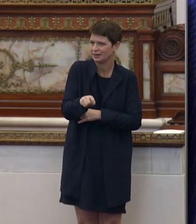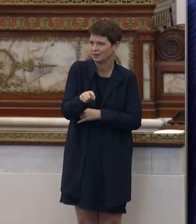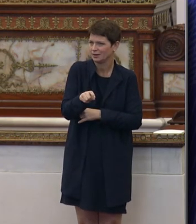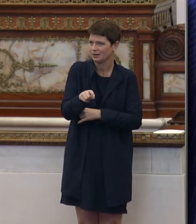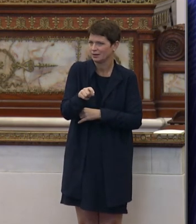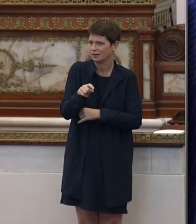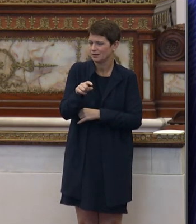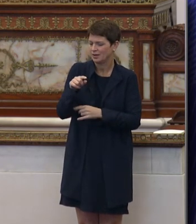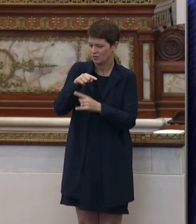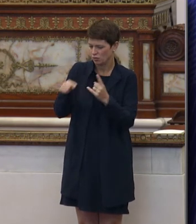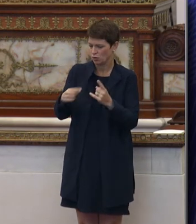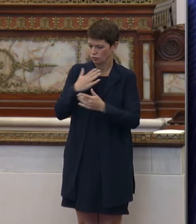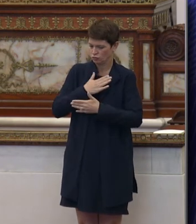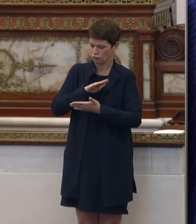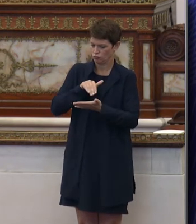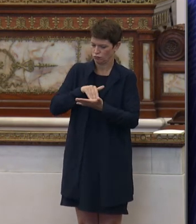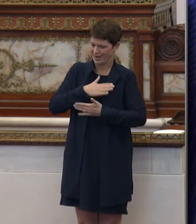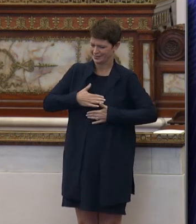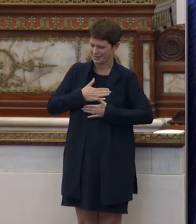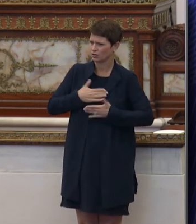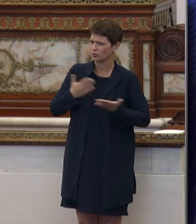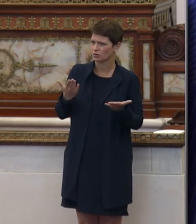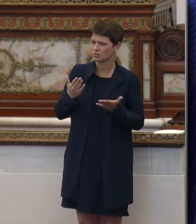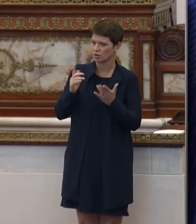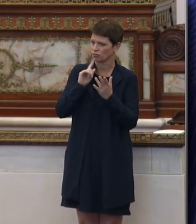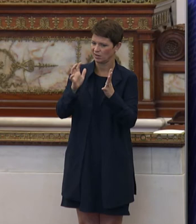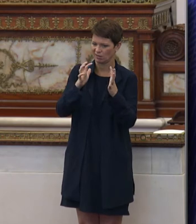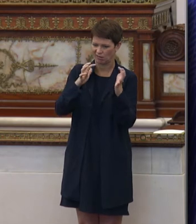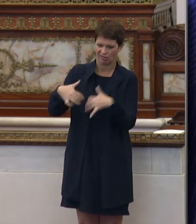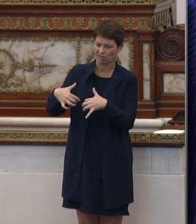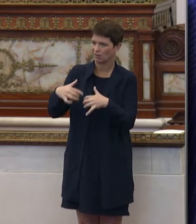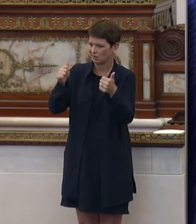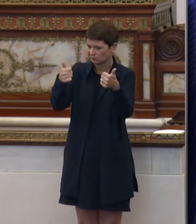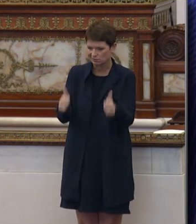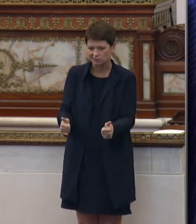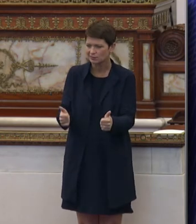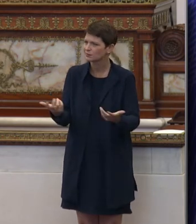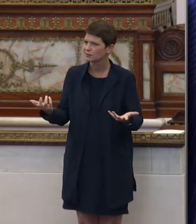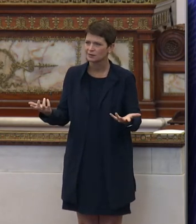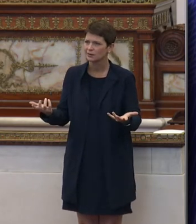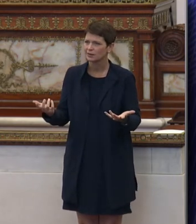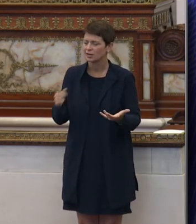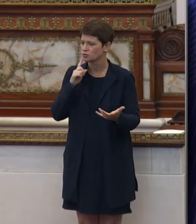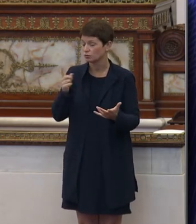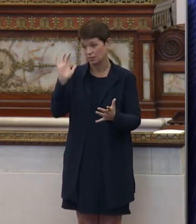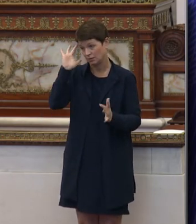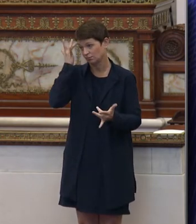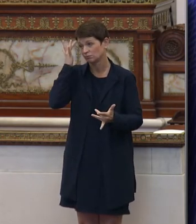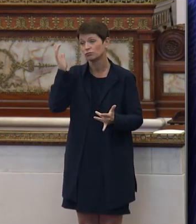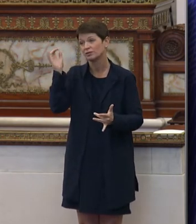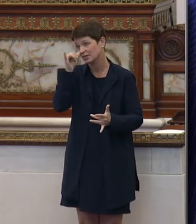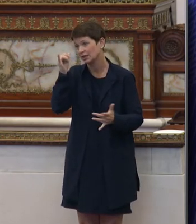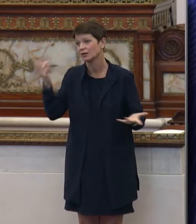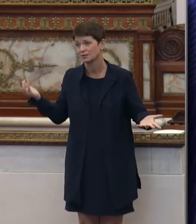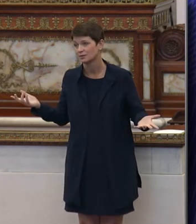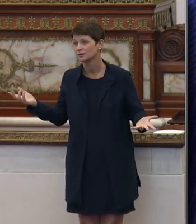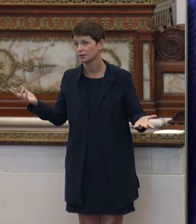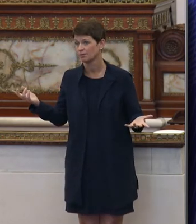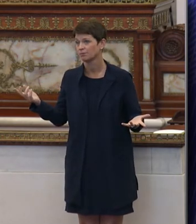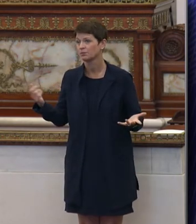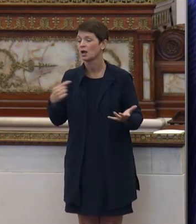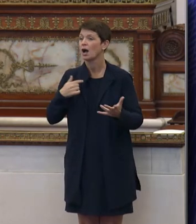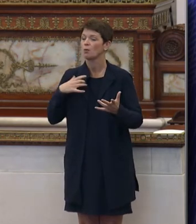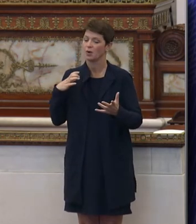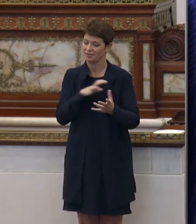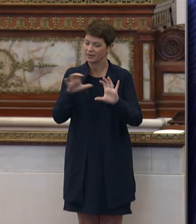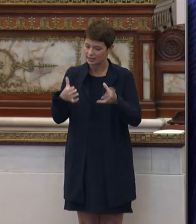these rec centers, which are really falling apart, is, you know, it's just absurd. So I'd really like for